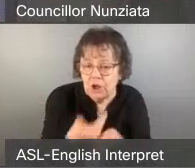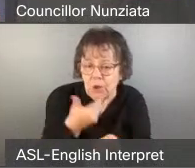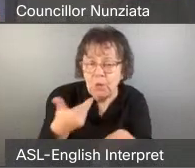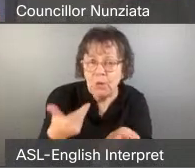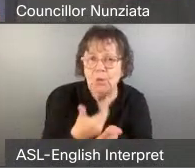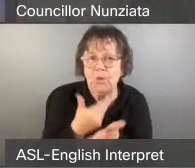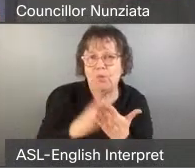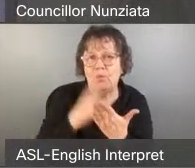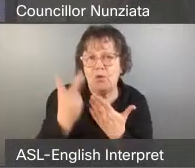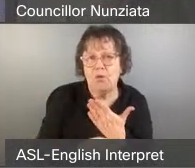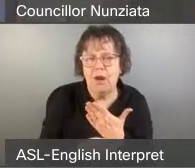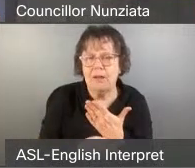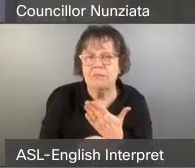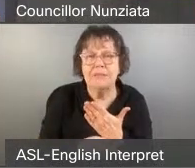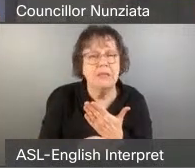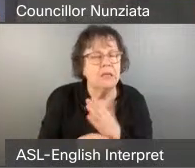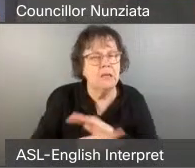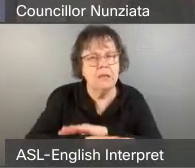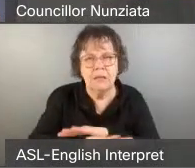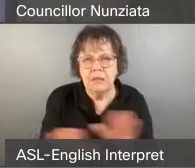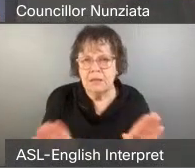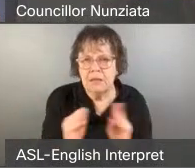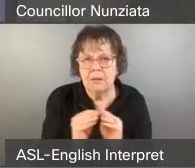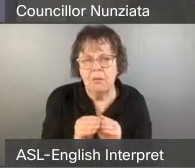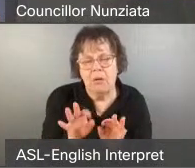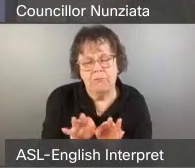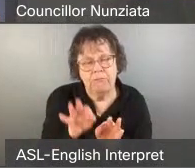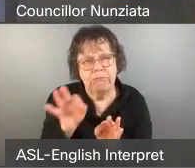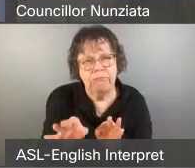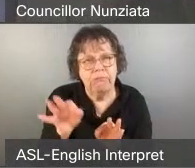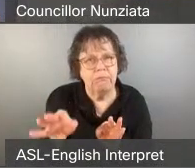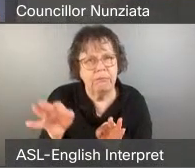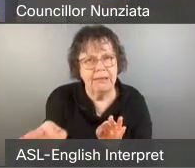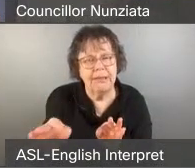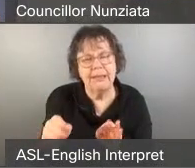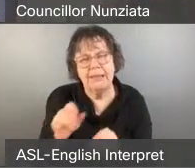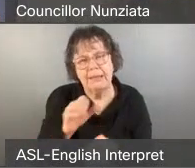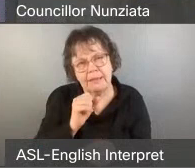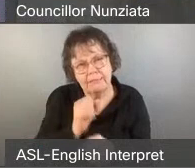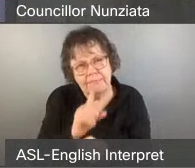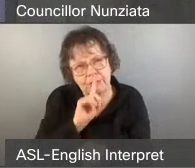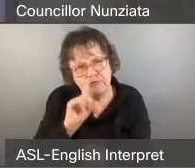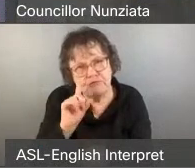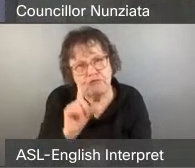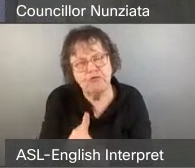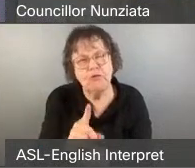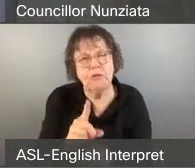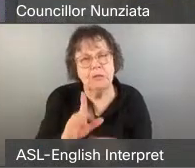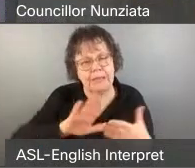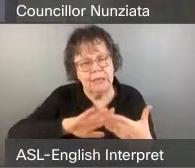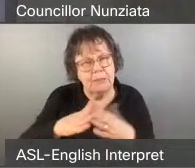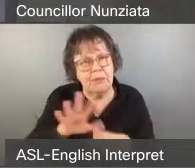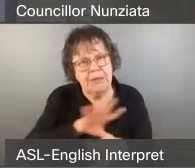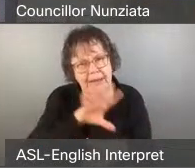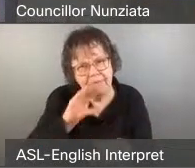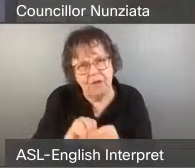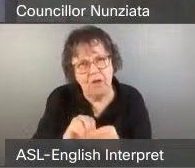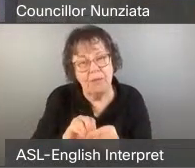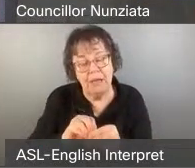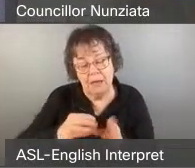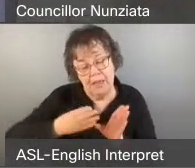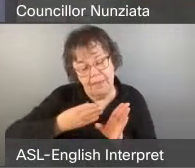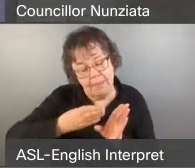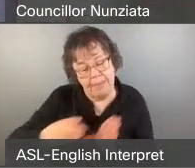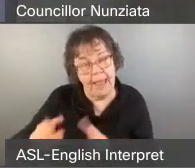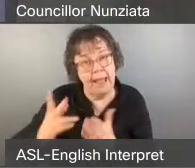without more deferrals. Ensure community involvement in how these plans and programs